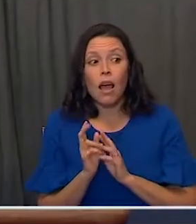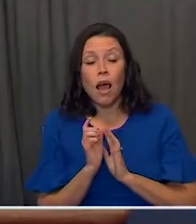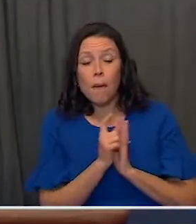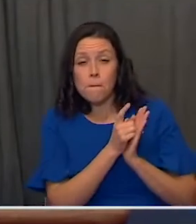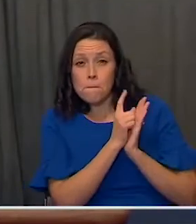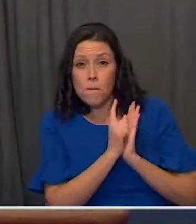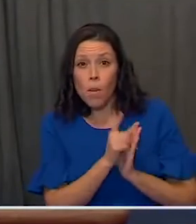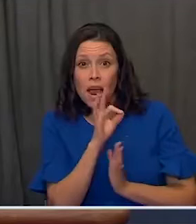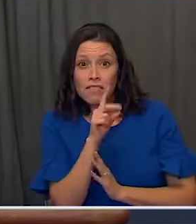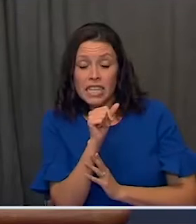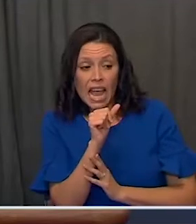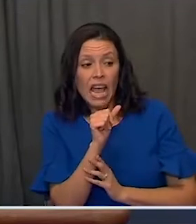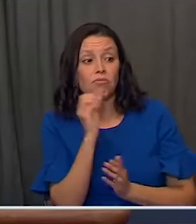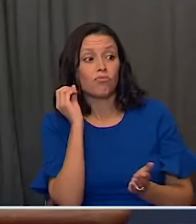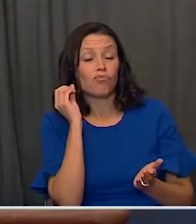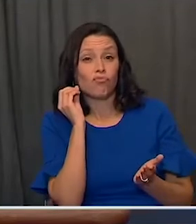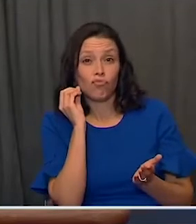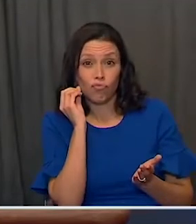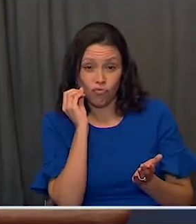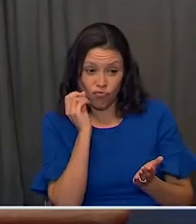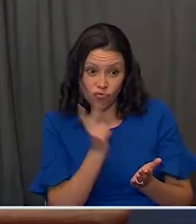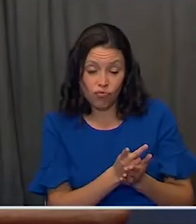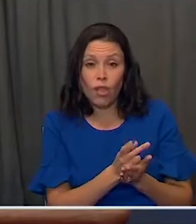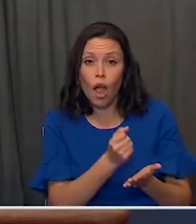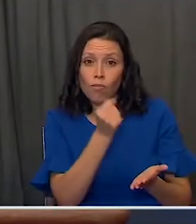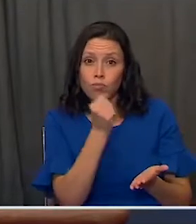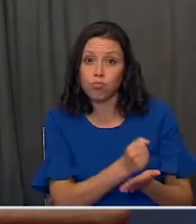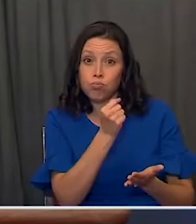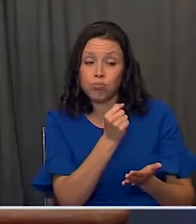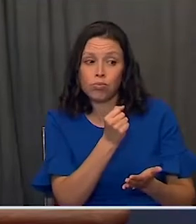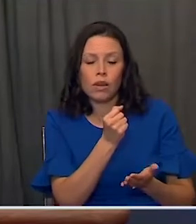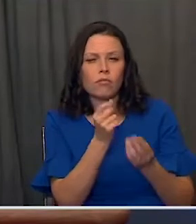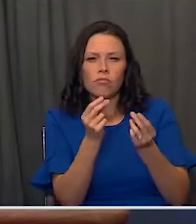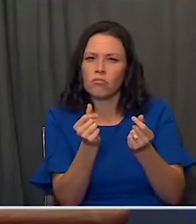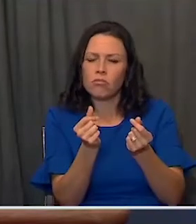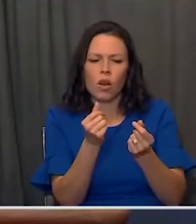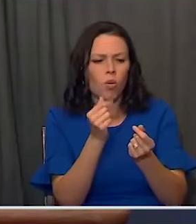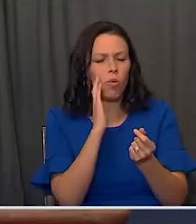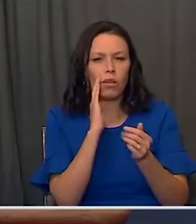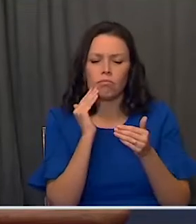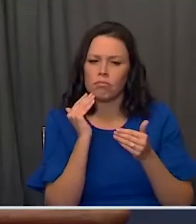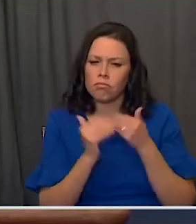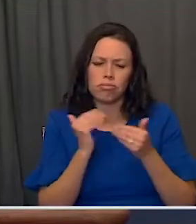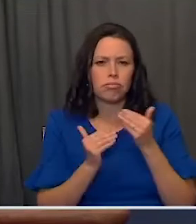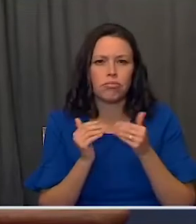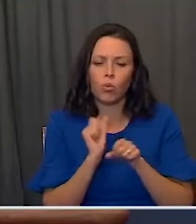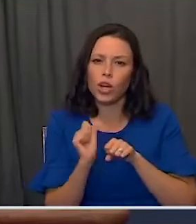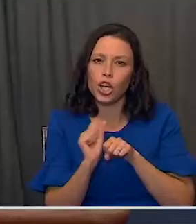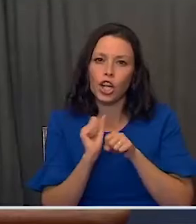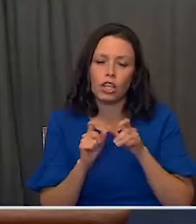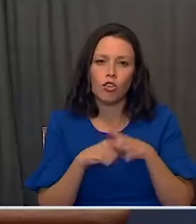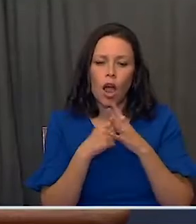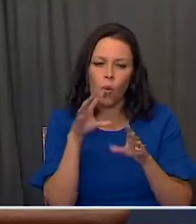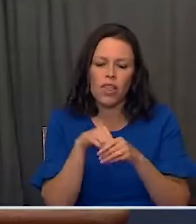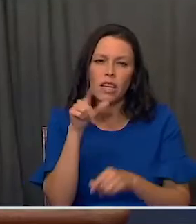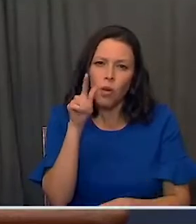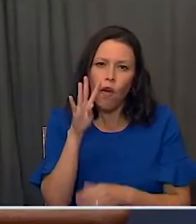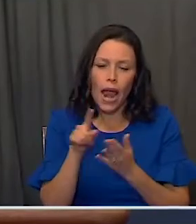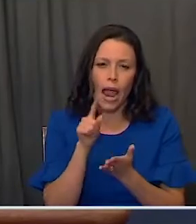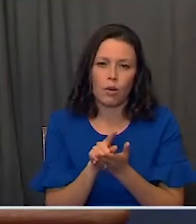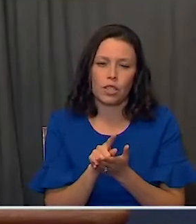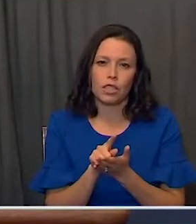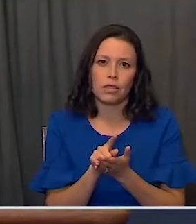moment that the FDA concludes that that vaccine is safe and effective. We have a system in place to begin within 24